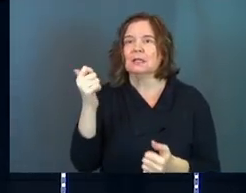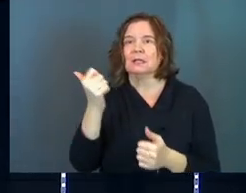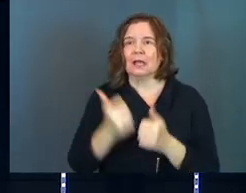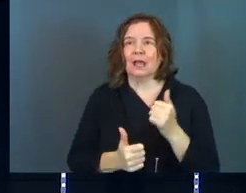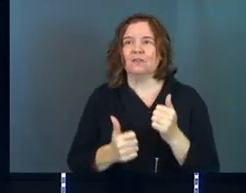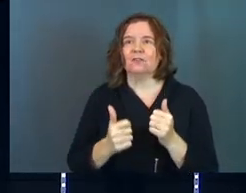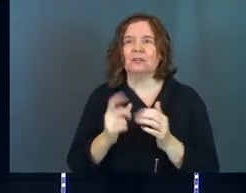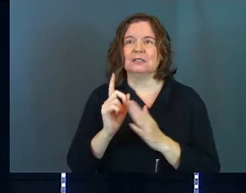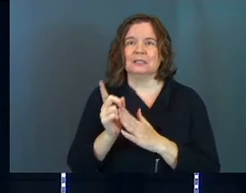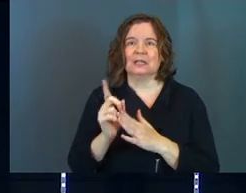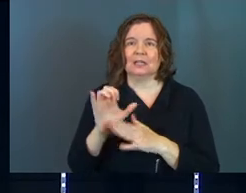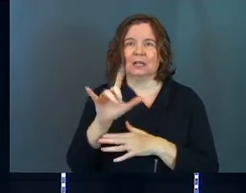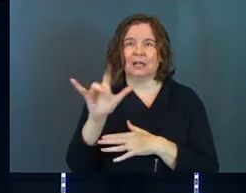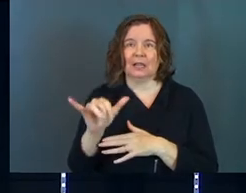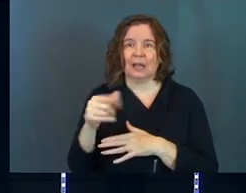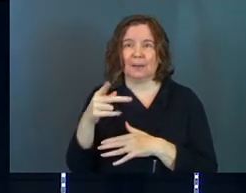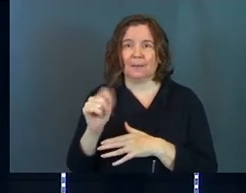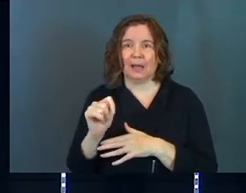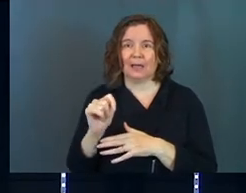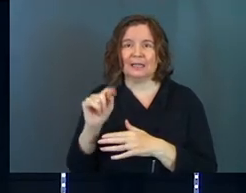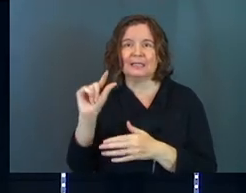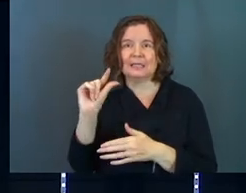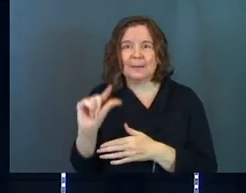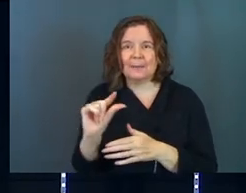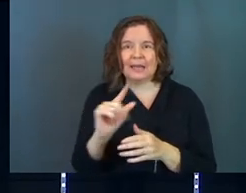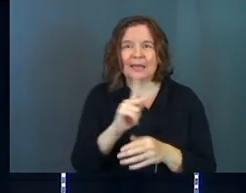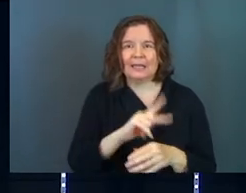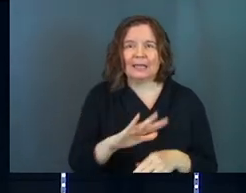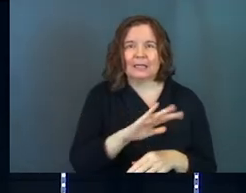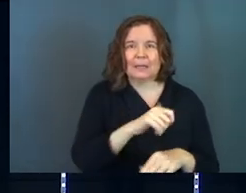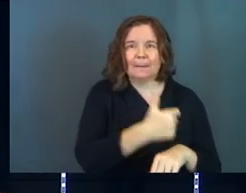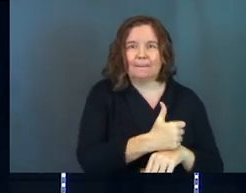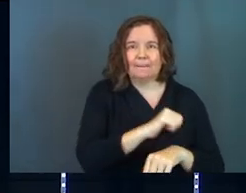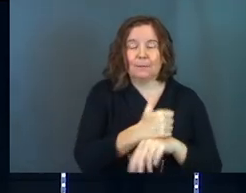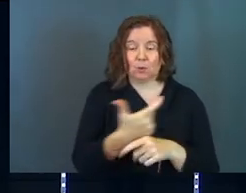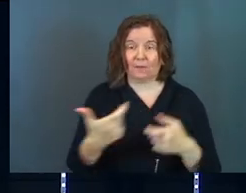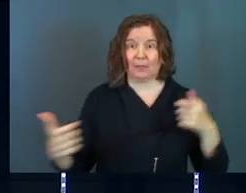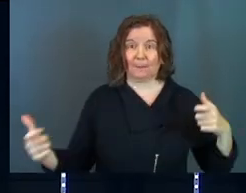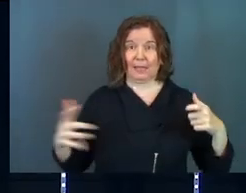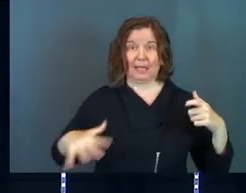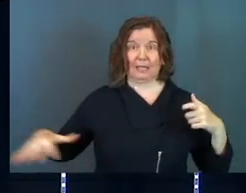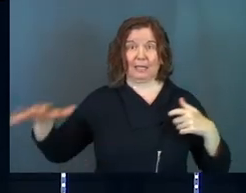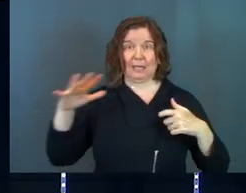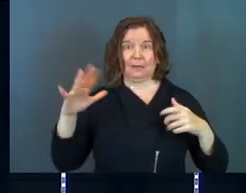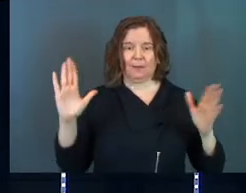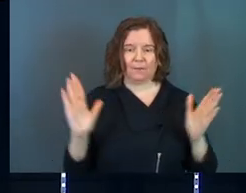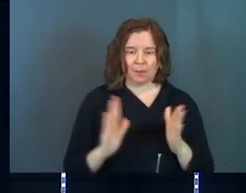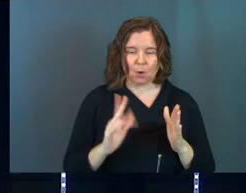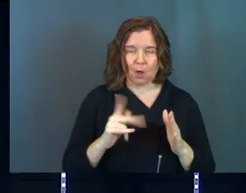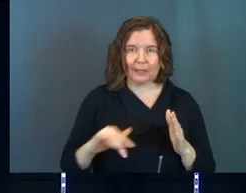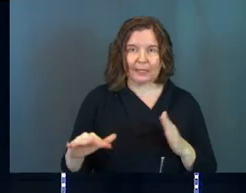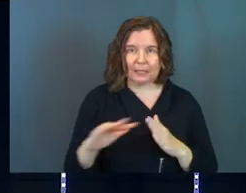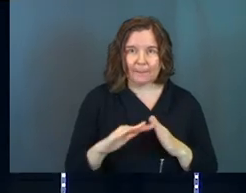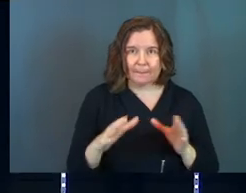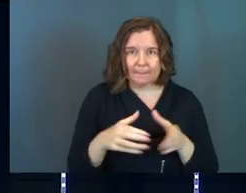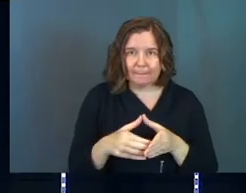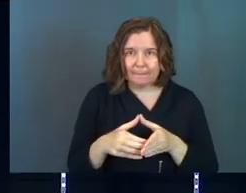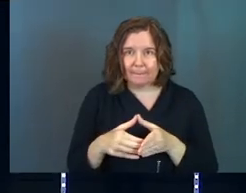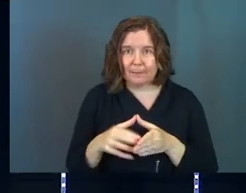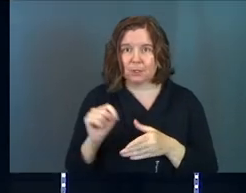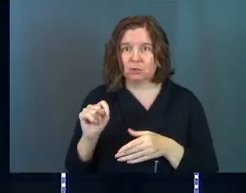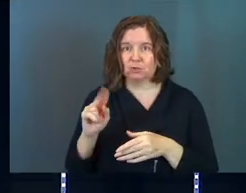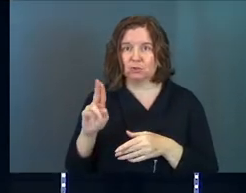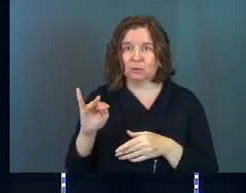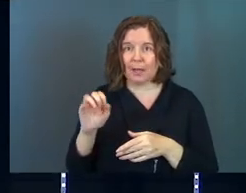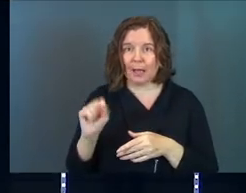every single clay pot is a mini kingdom. You've got the big kingdoms. You've got the small kingdoms. You've got the